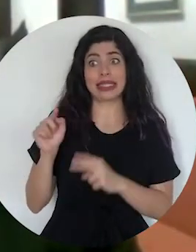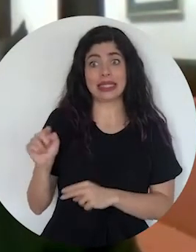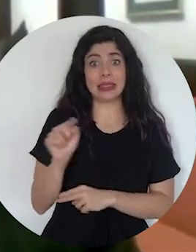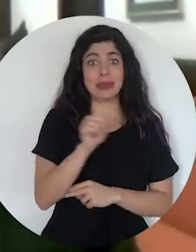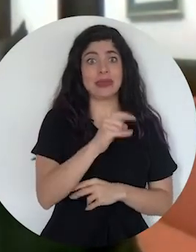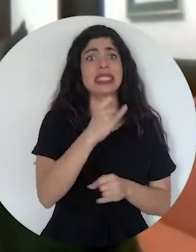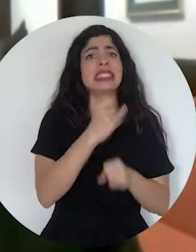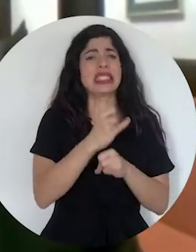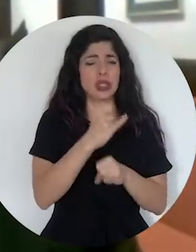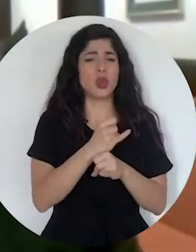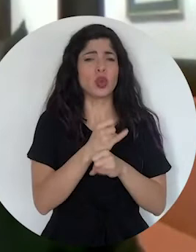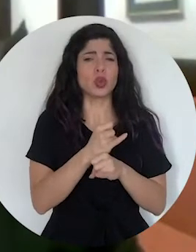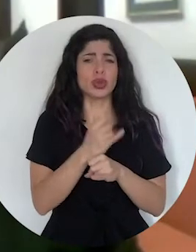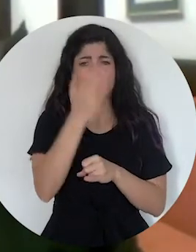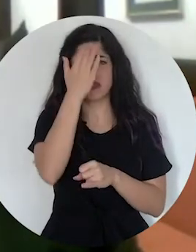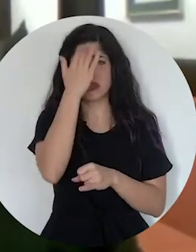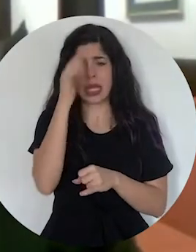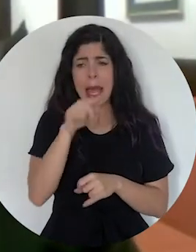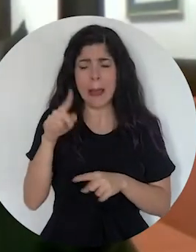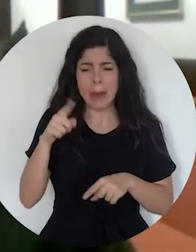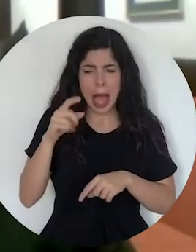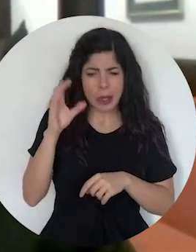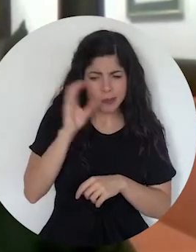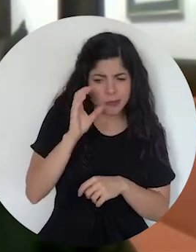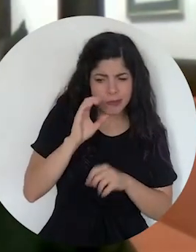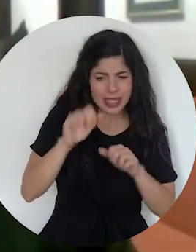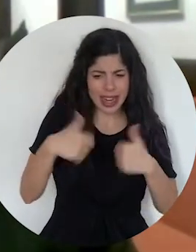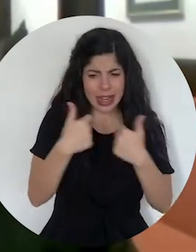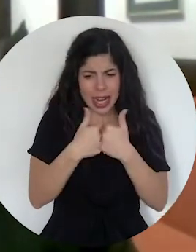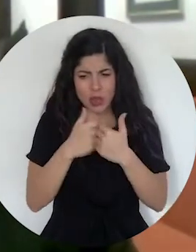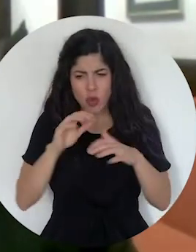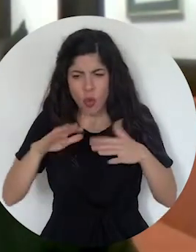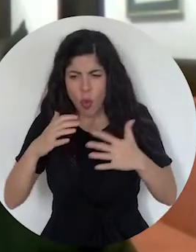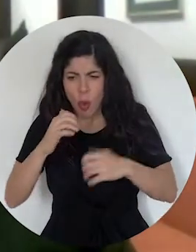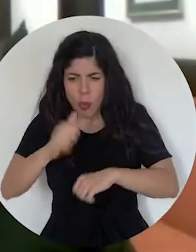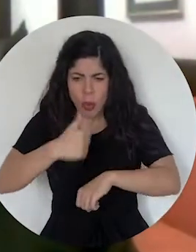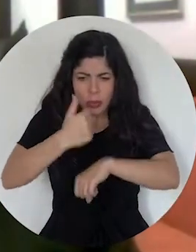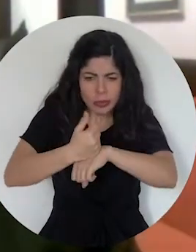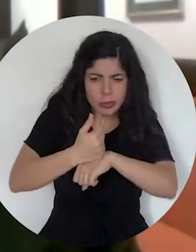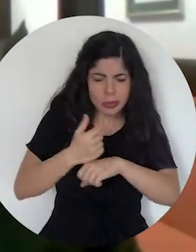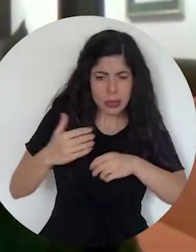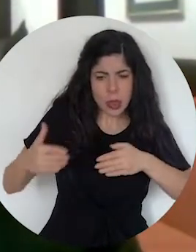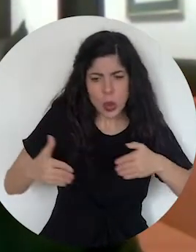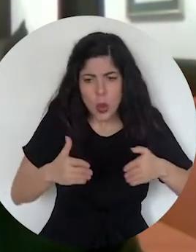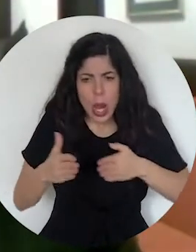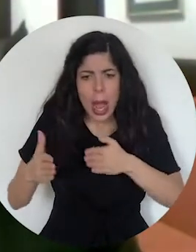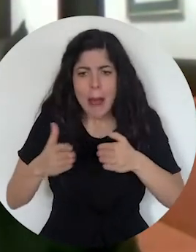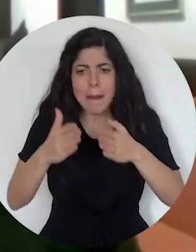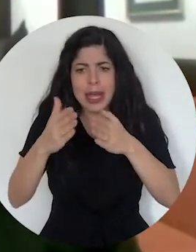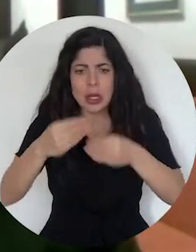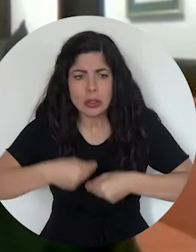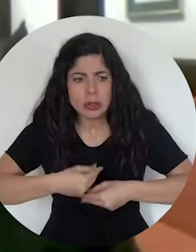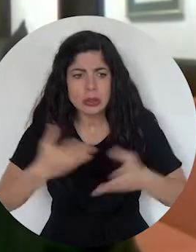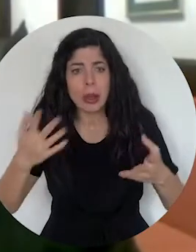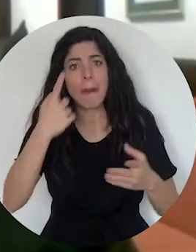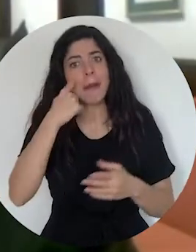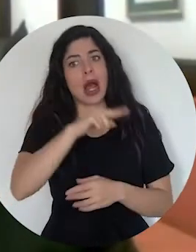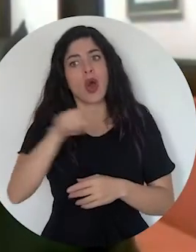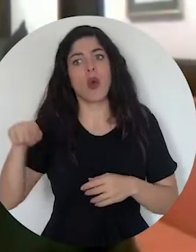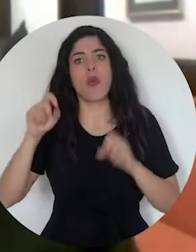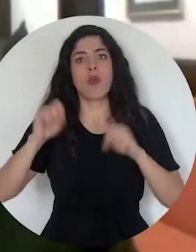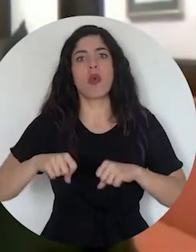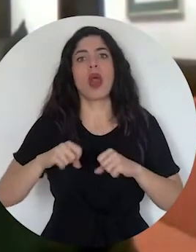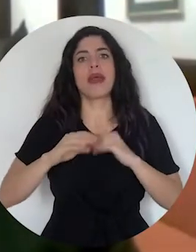these institutions will rise to the challenge of developing and facilitating a roadmap towards